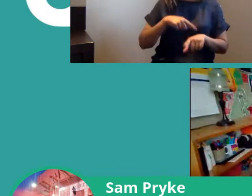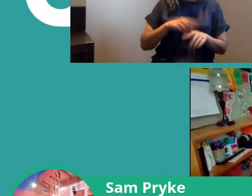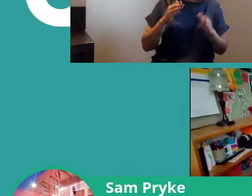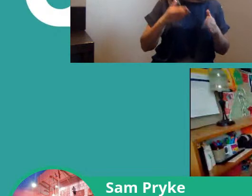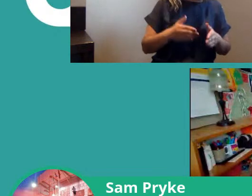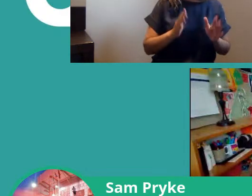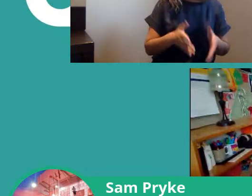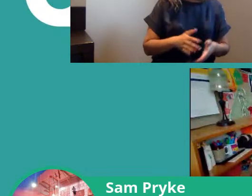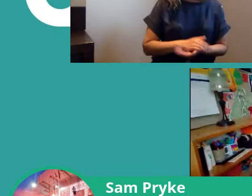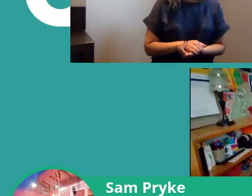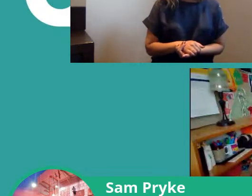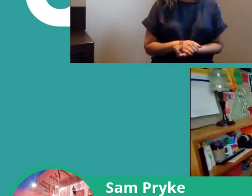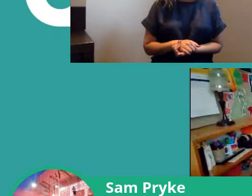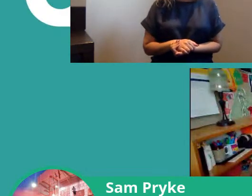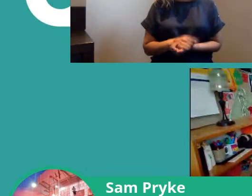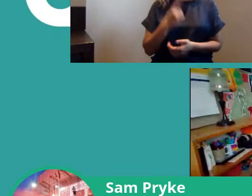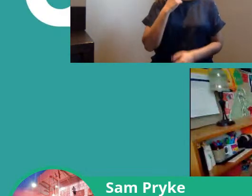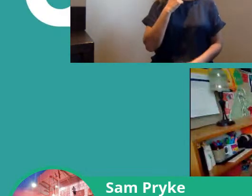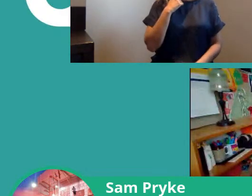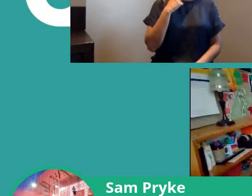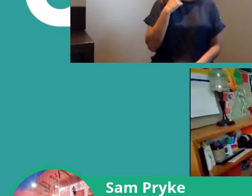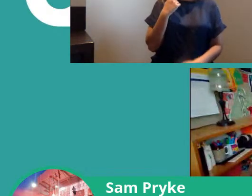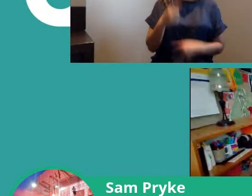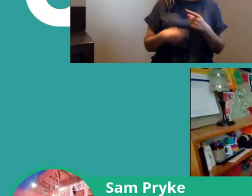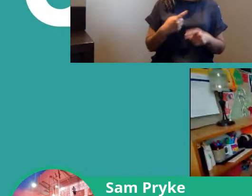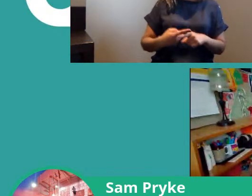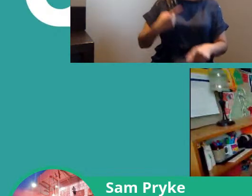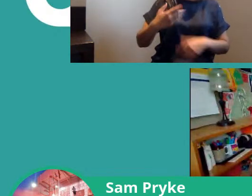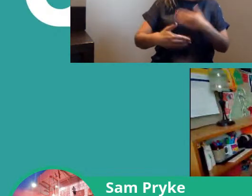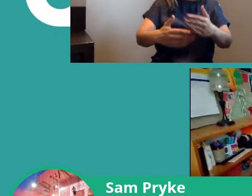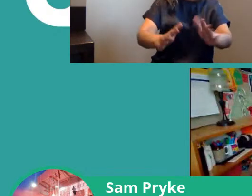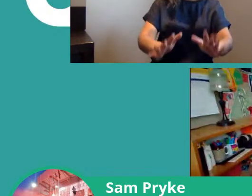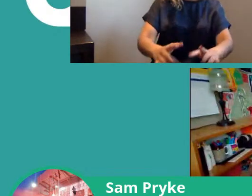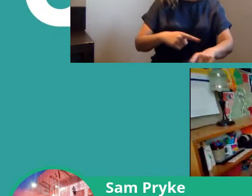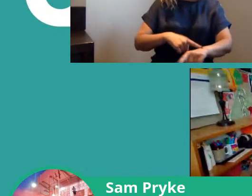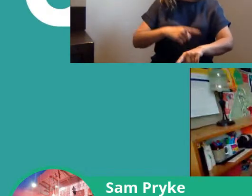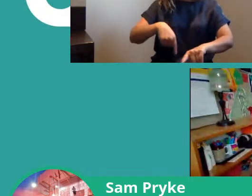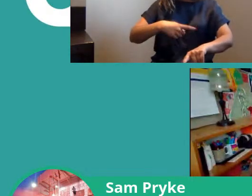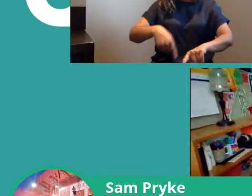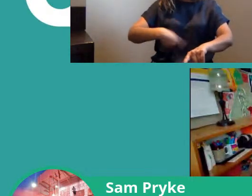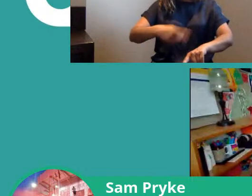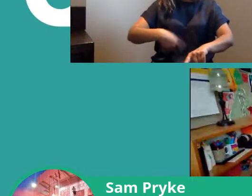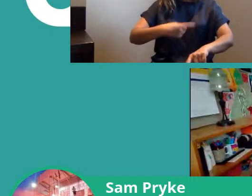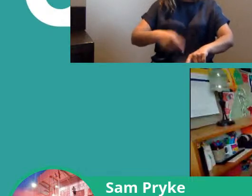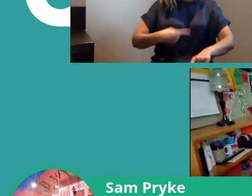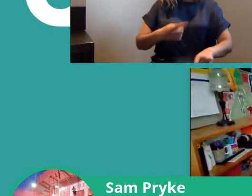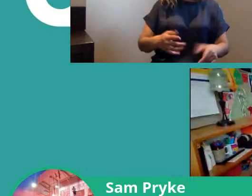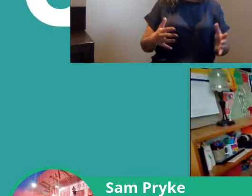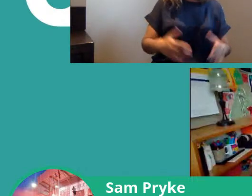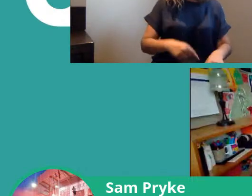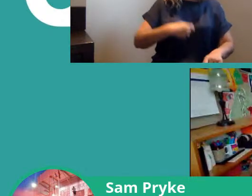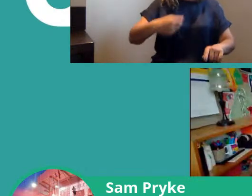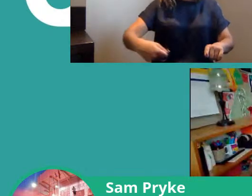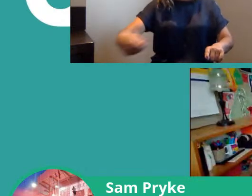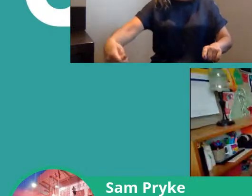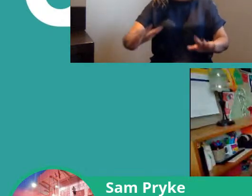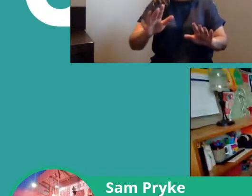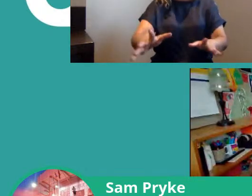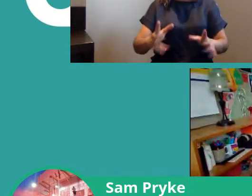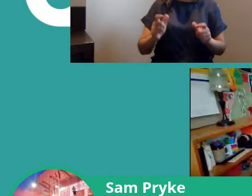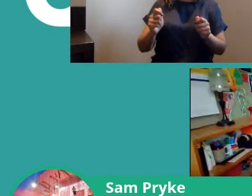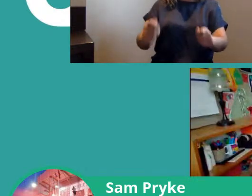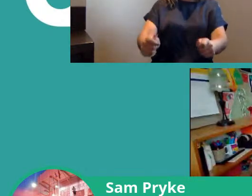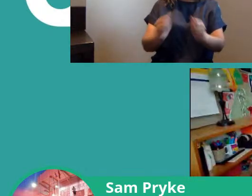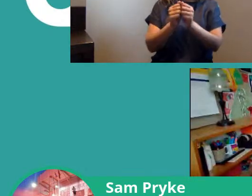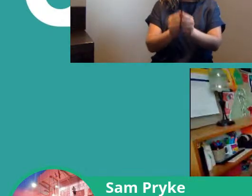in and so yeah there is no easy fix it is time consuming um but as the other speakers have said the the rewards are